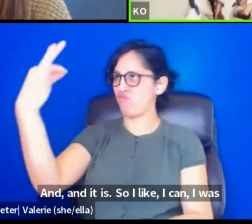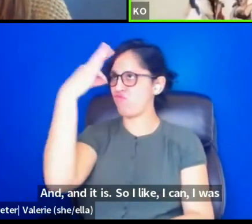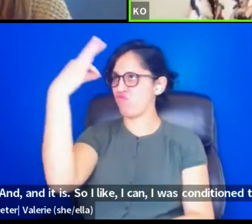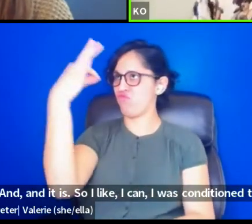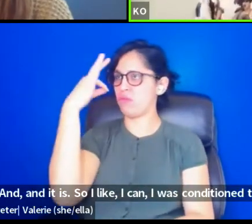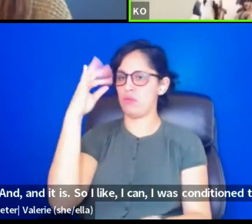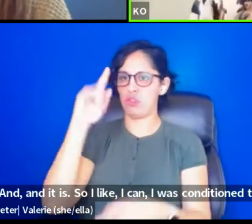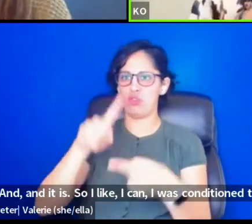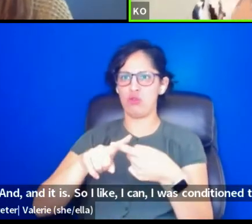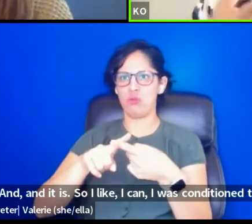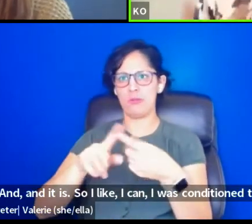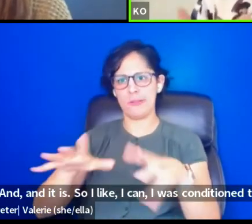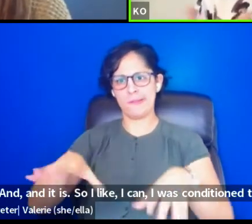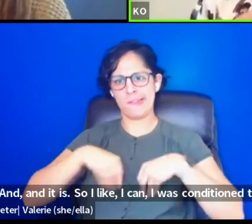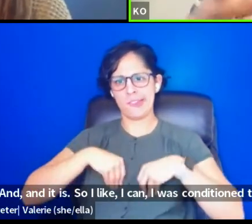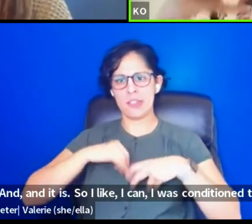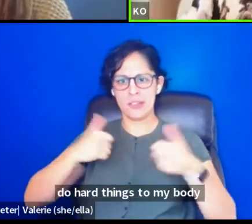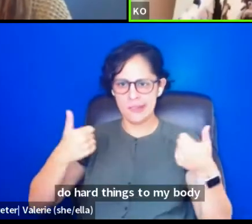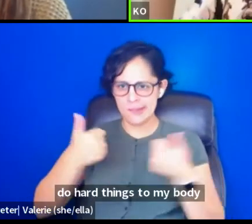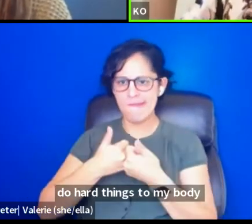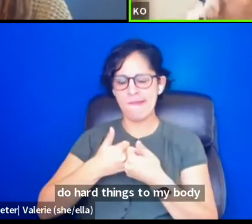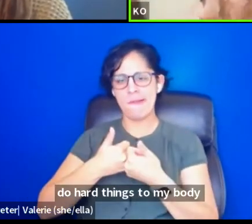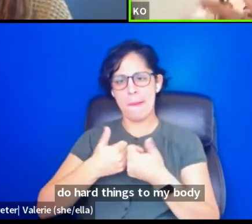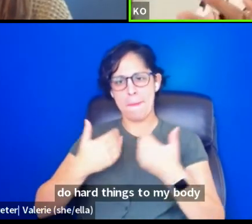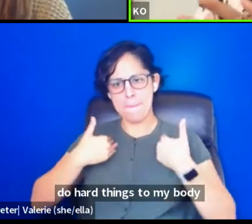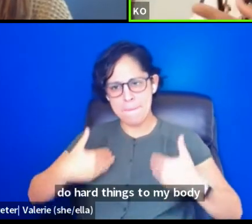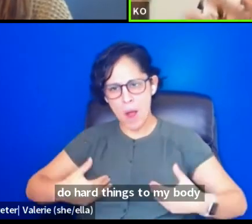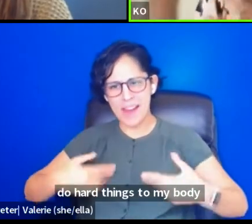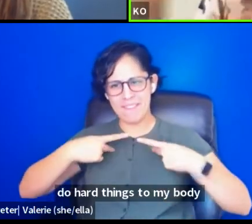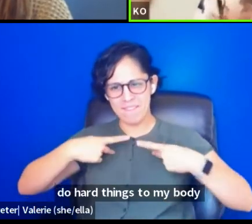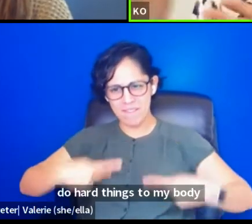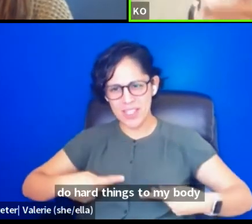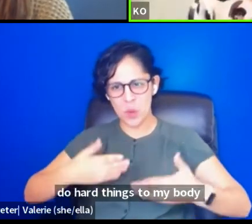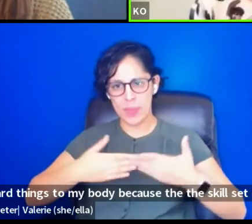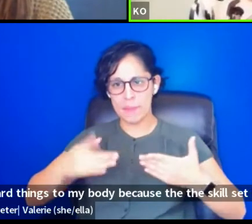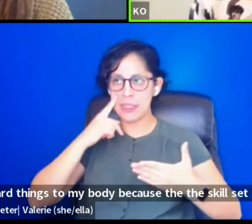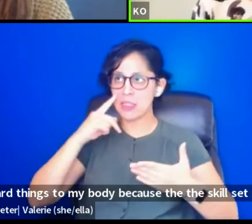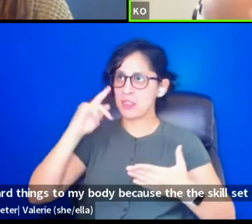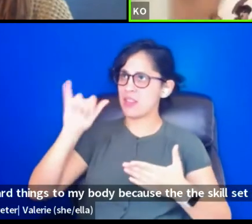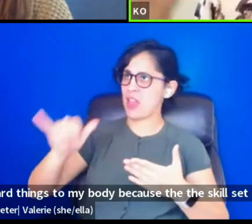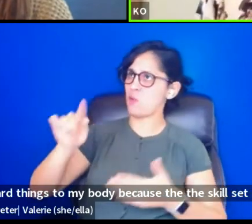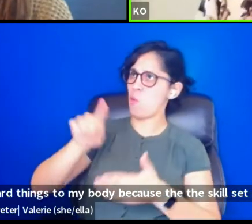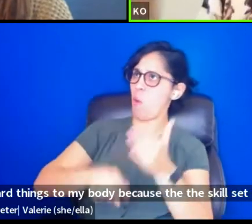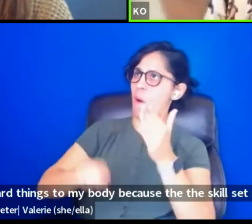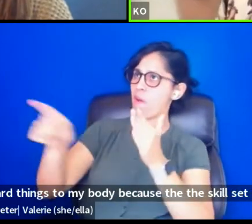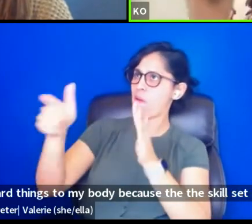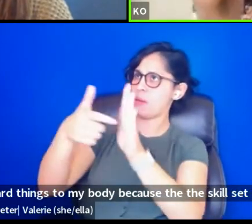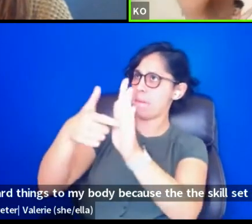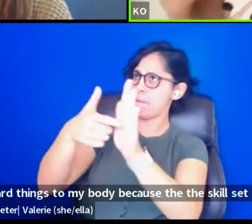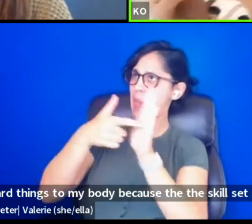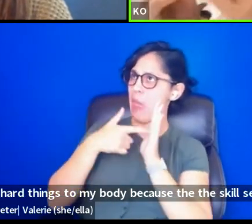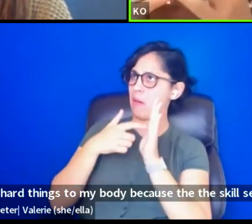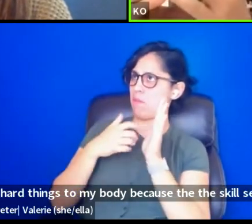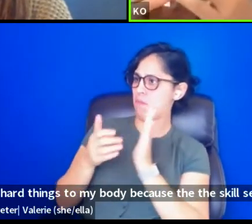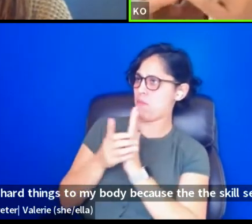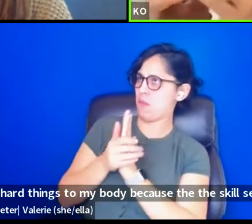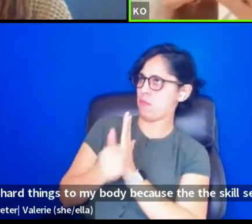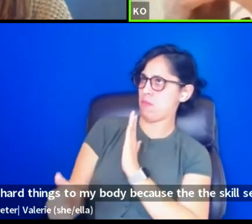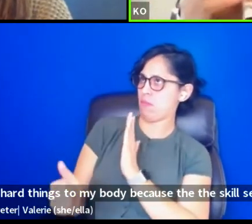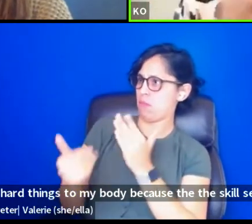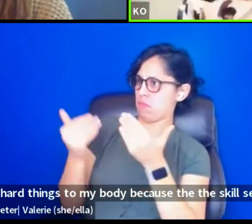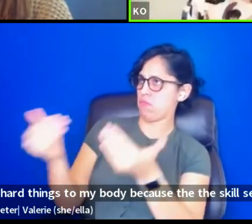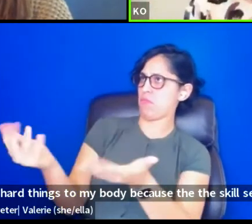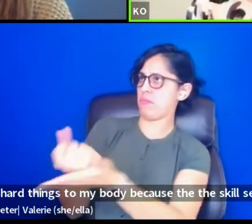things to my body because the, the skill set is that, right? But there was this other thing that I think